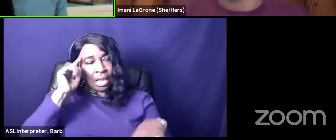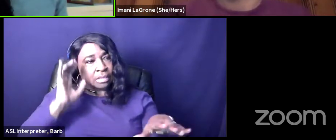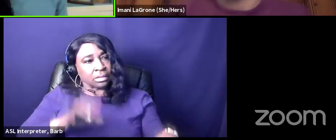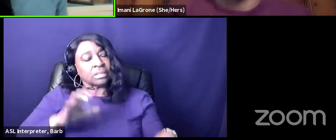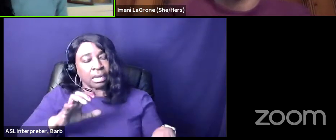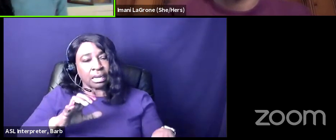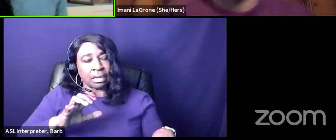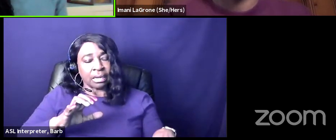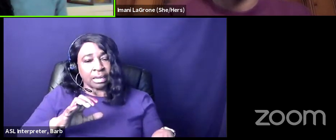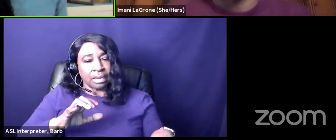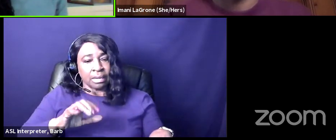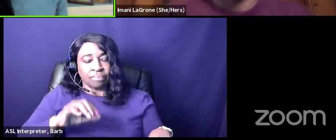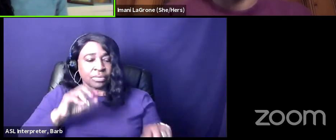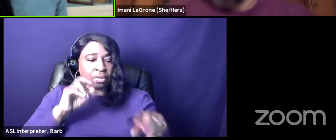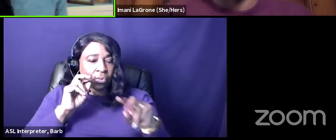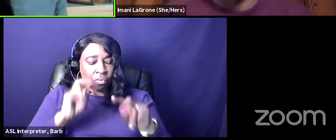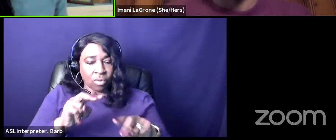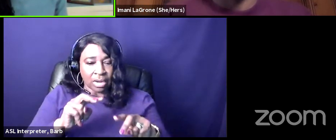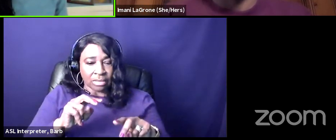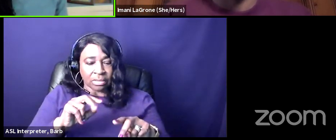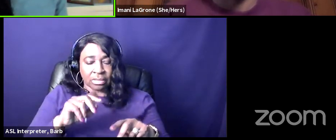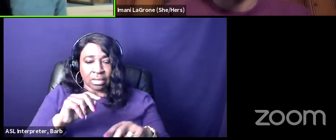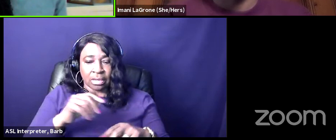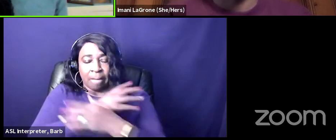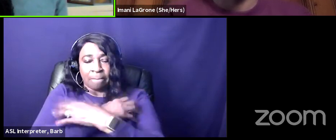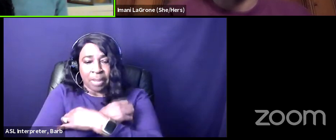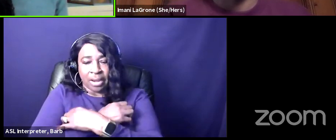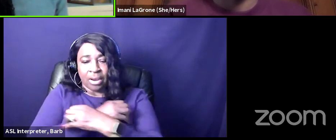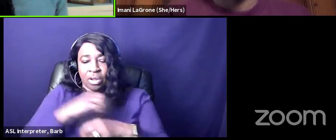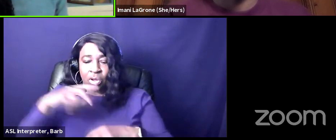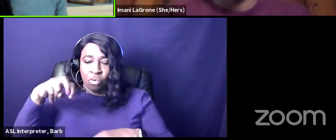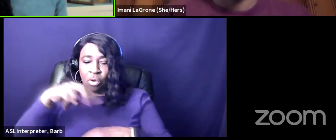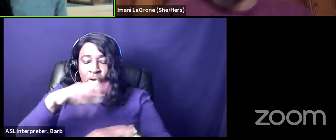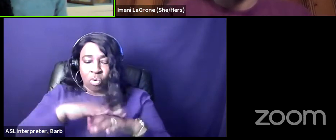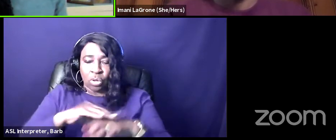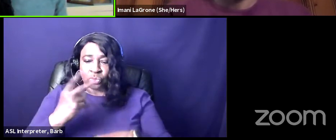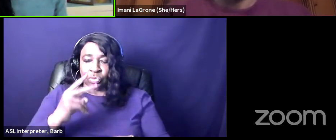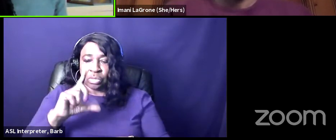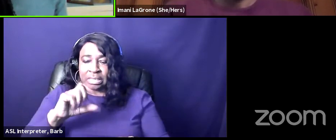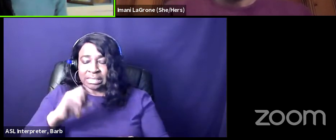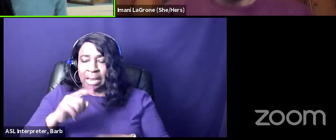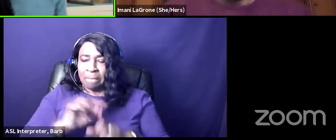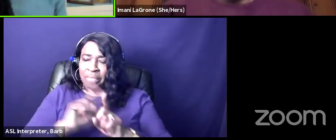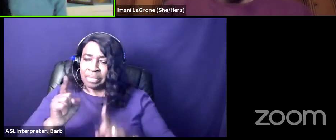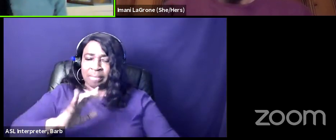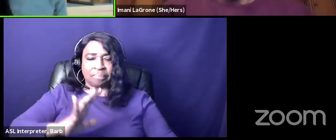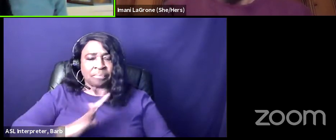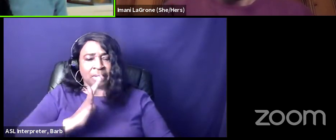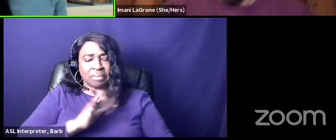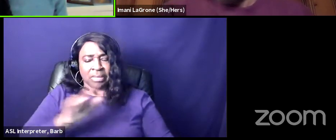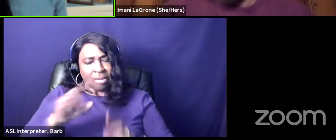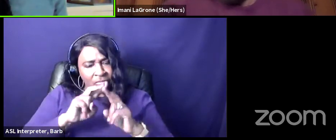watching a polar bear walk on two legs i guess it's like they're so amazingly eloquent it's like because they're brilliant